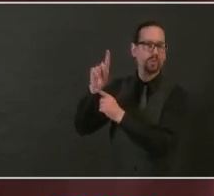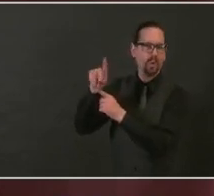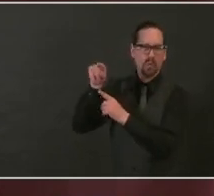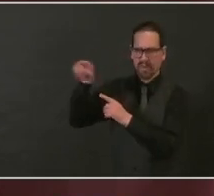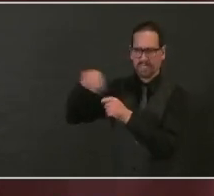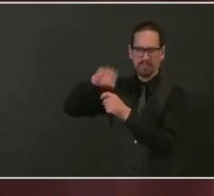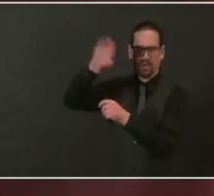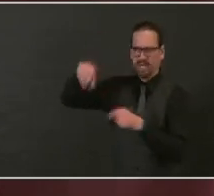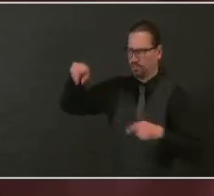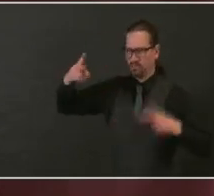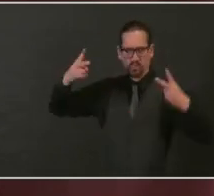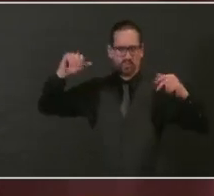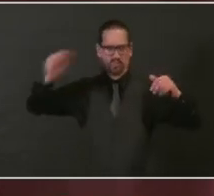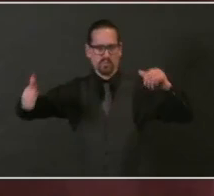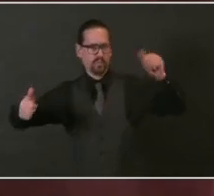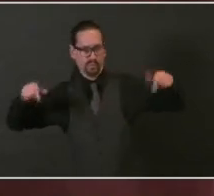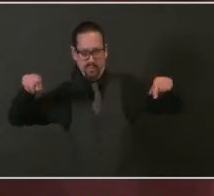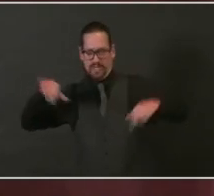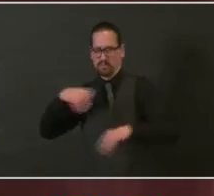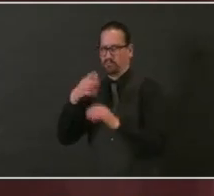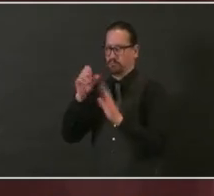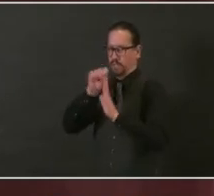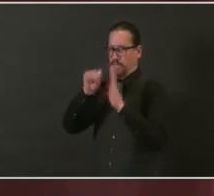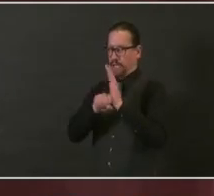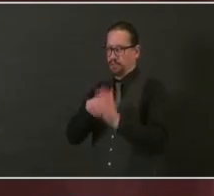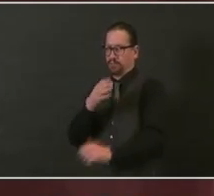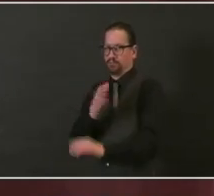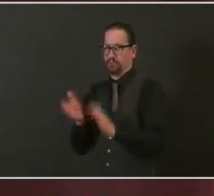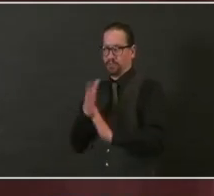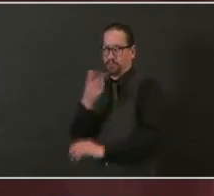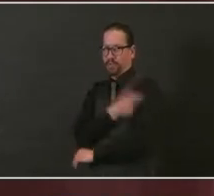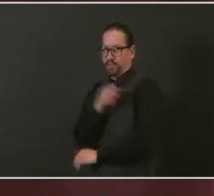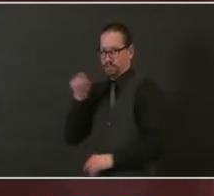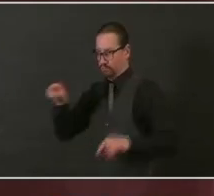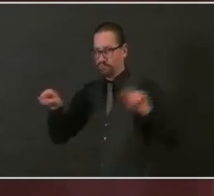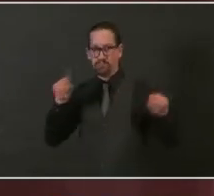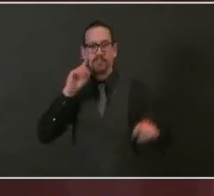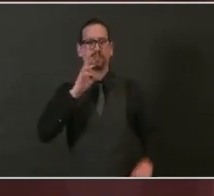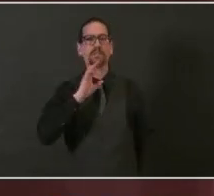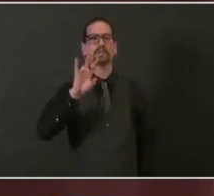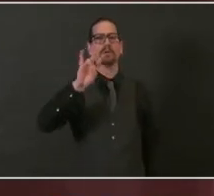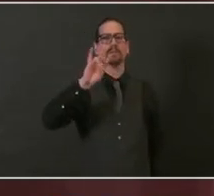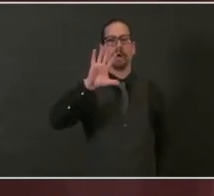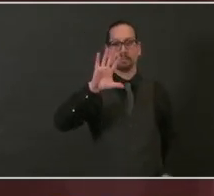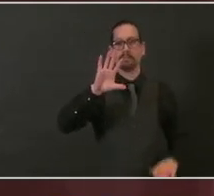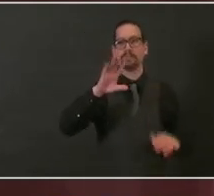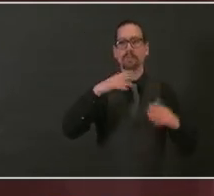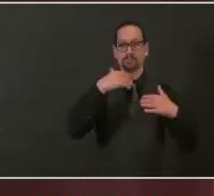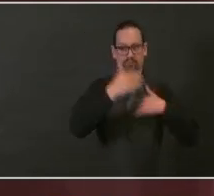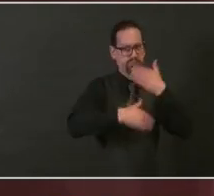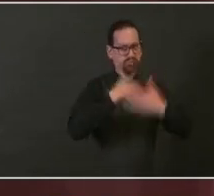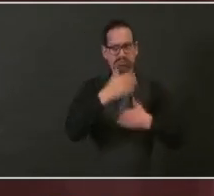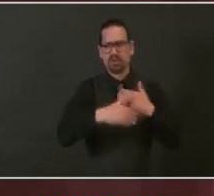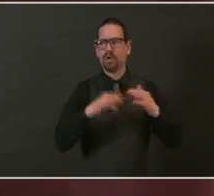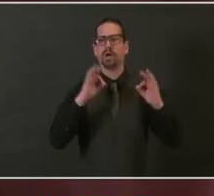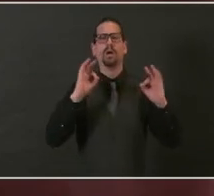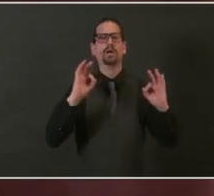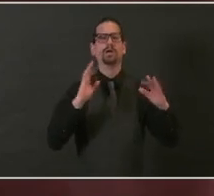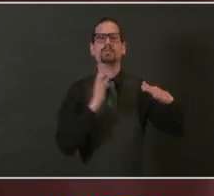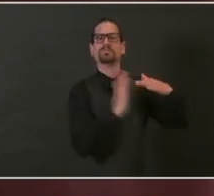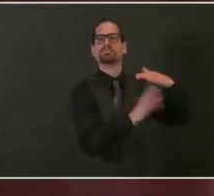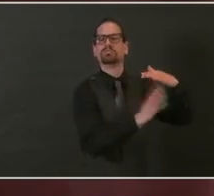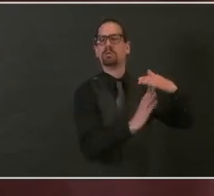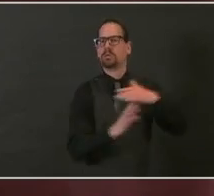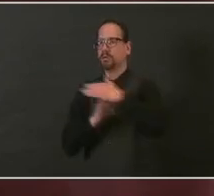appointments for those two sites through March 10th. And we have administered more than